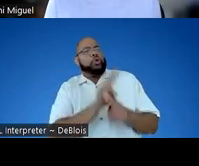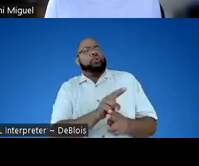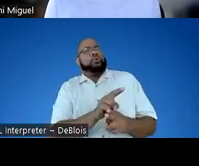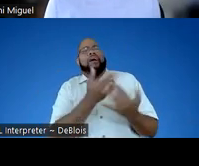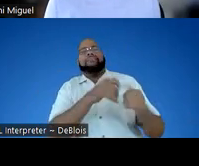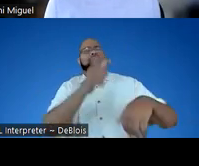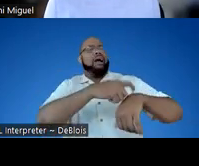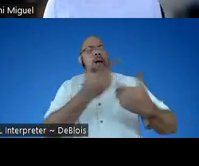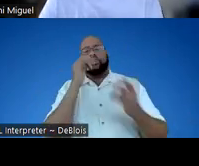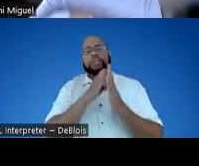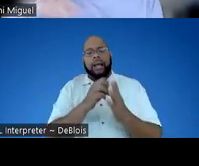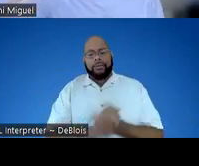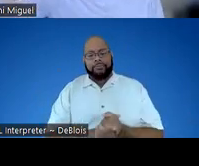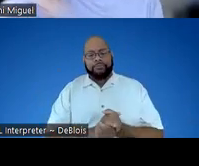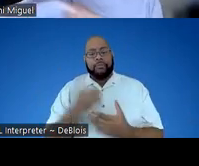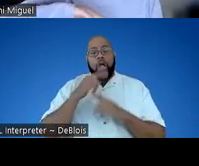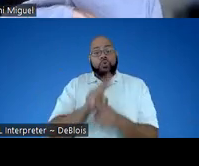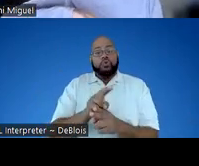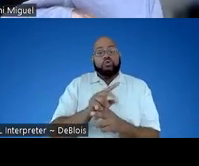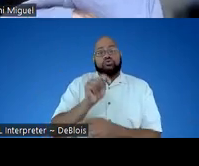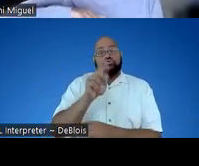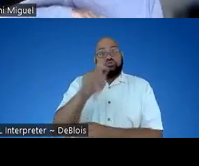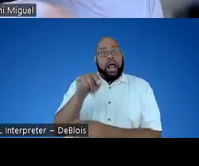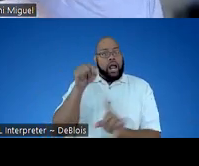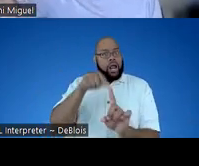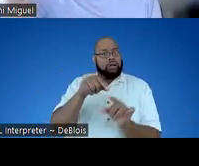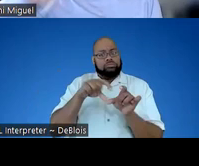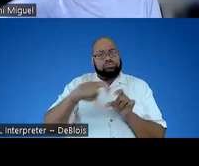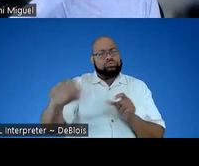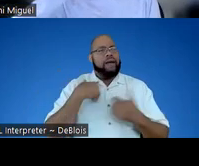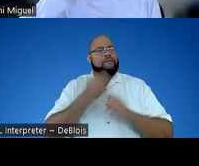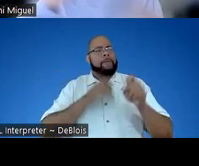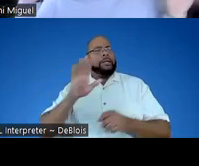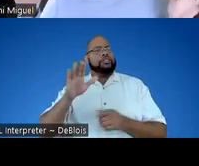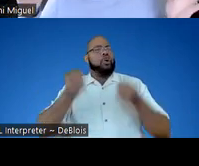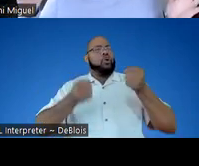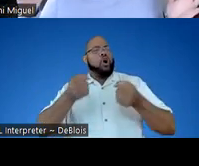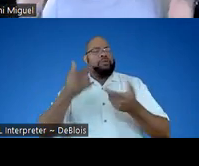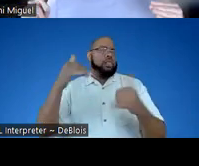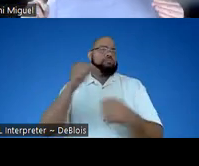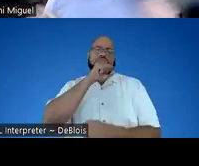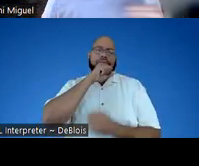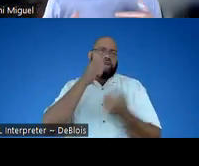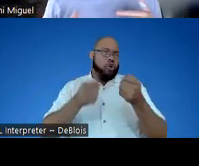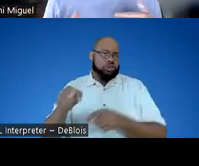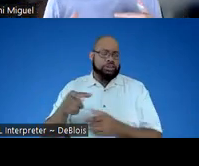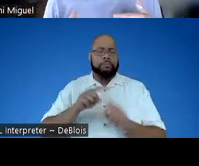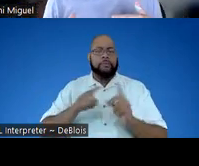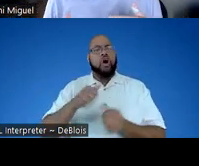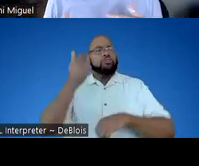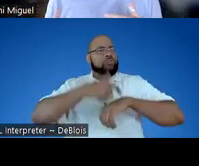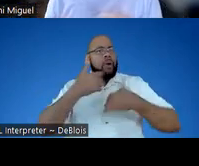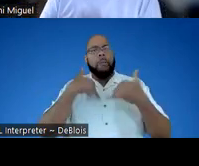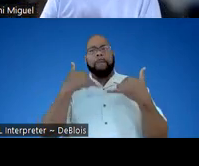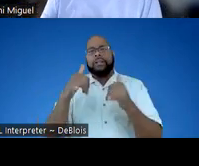any time. For example, I used a track that he had from his cars because he loves cars. But other times we